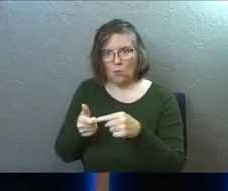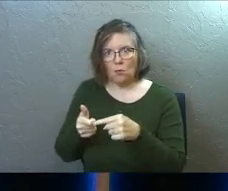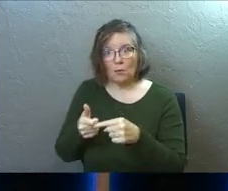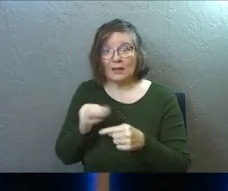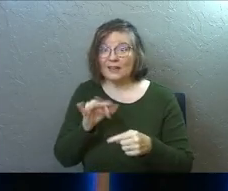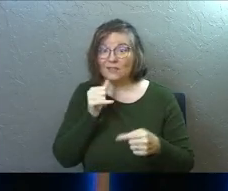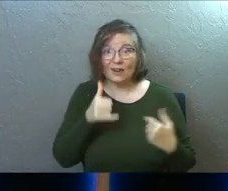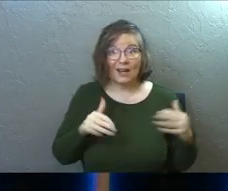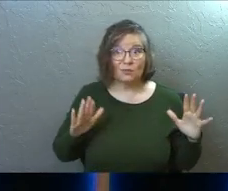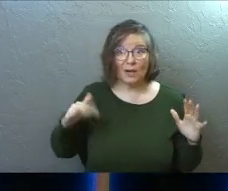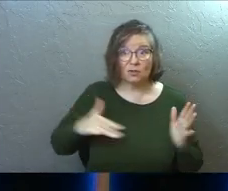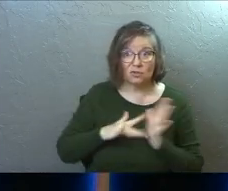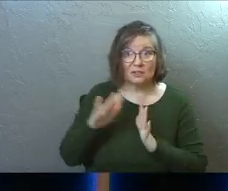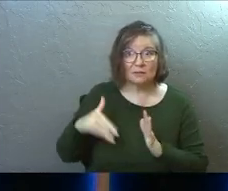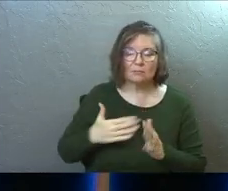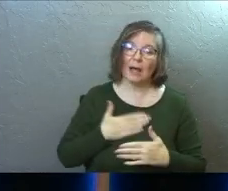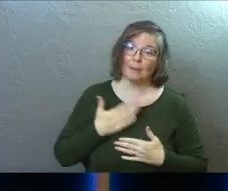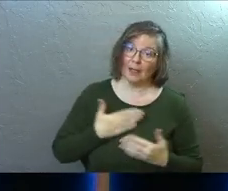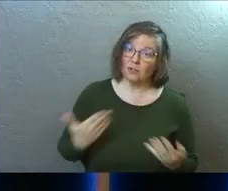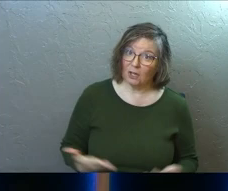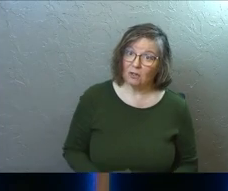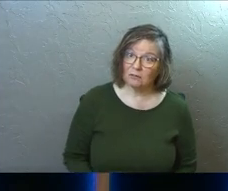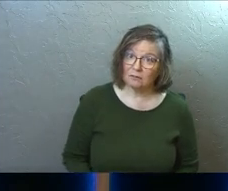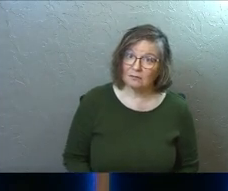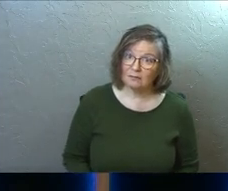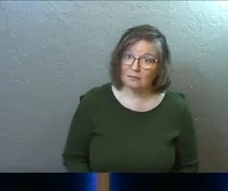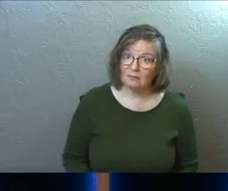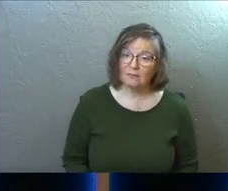not surrendered to Jesus yet, I'm glad you're here.